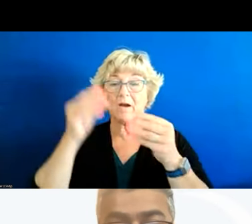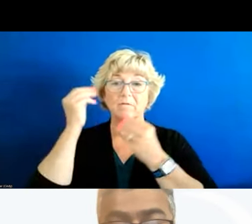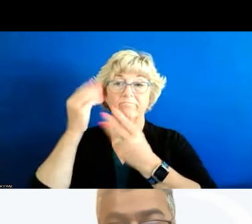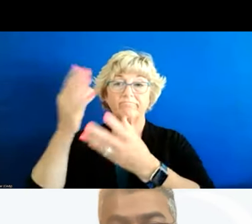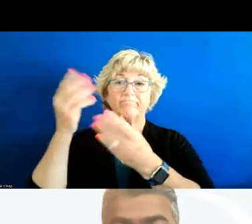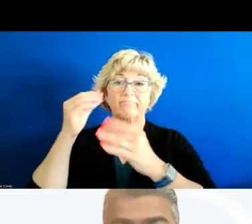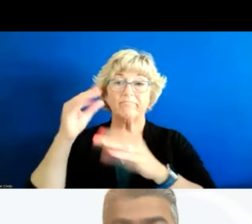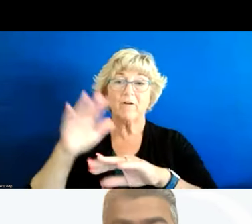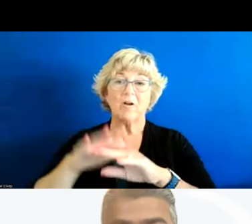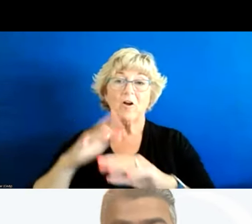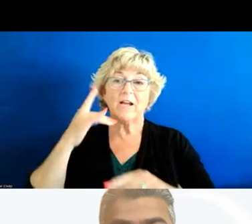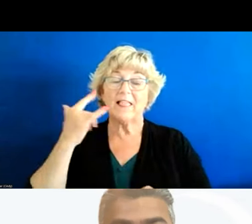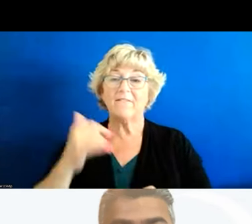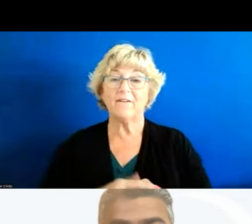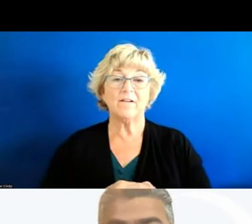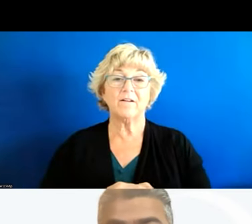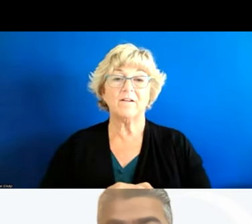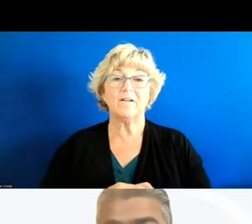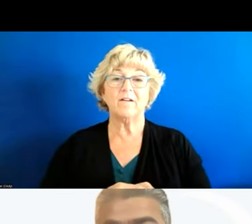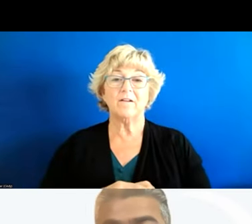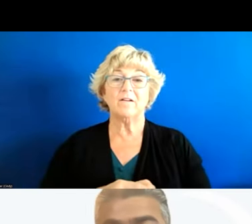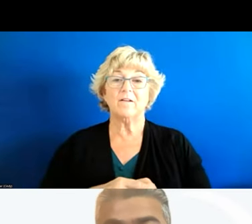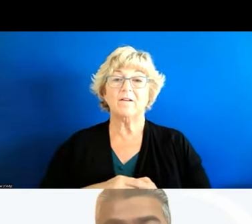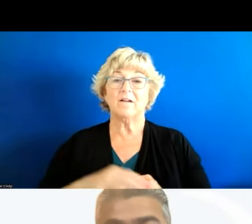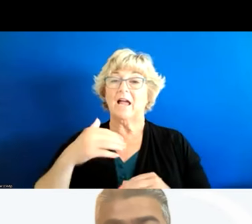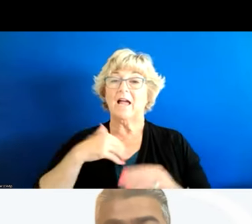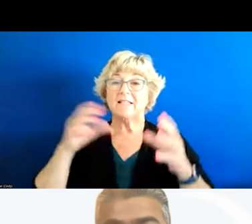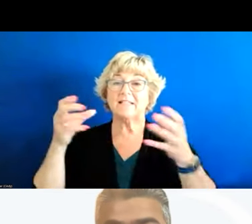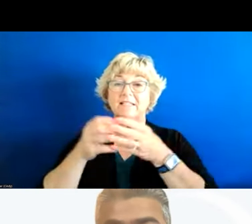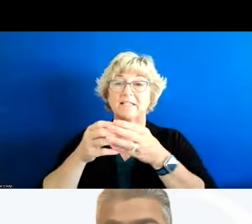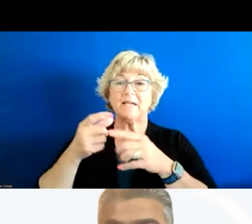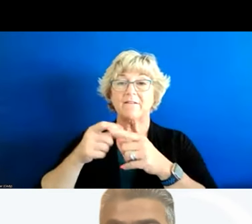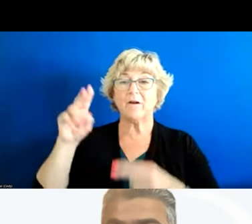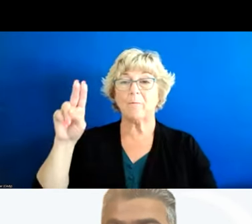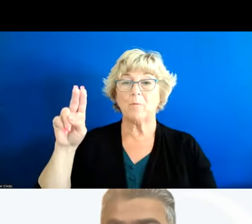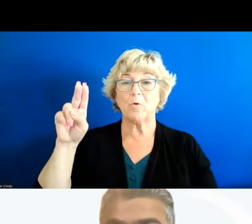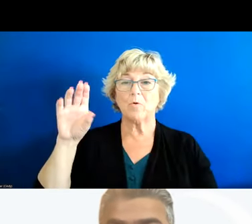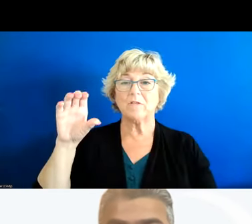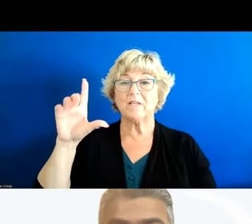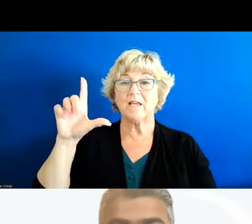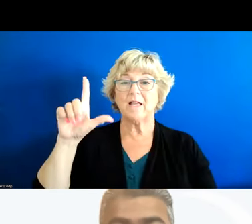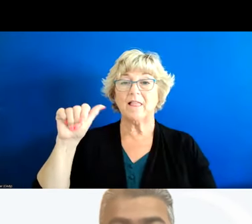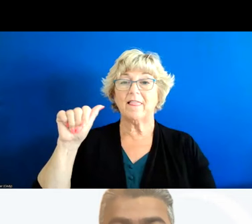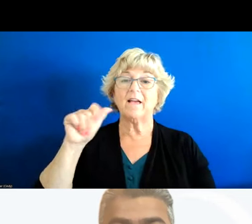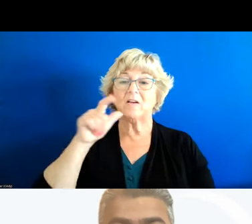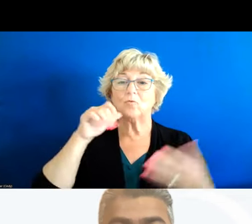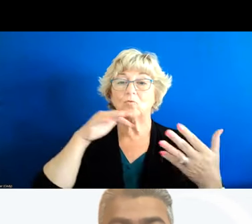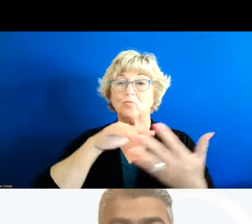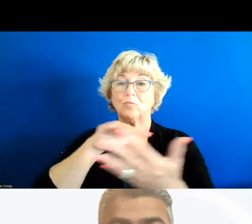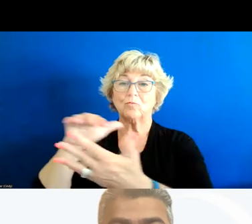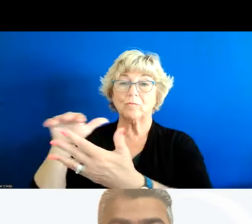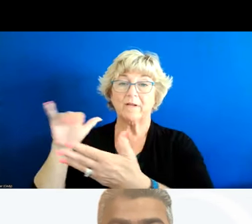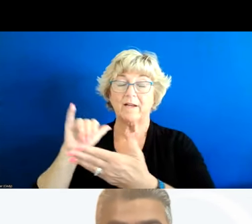california led by kathy keepsman and the team at ucla and we've been working with them and i think there's going to be a tremendous opportunity